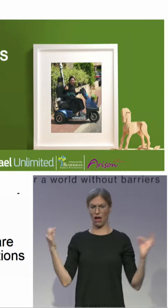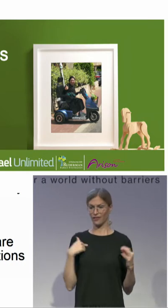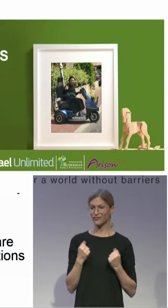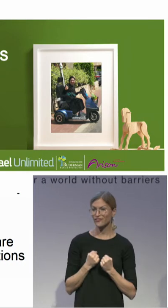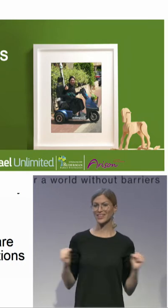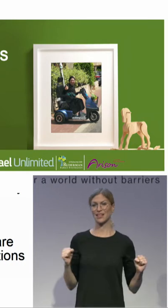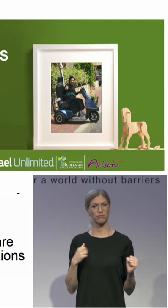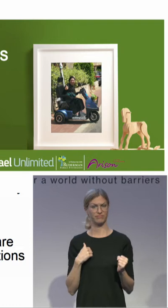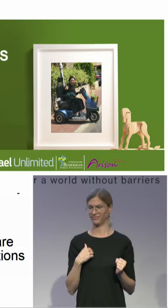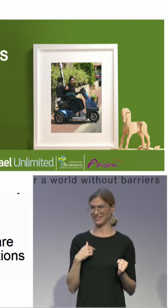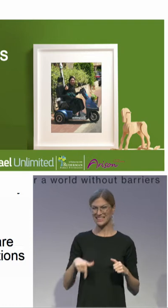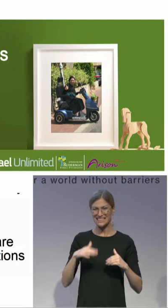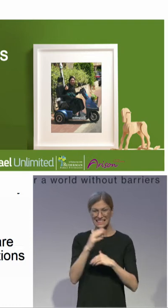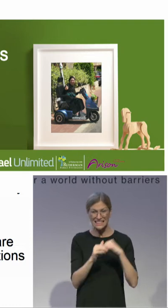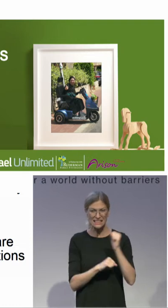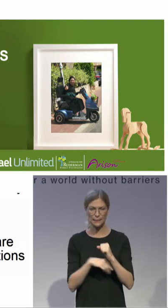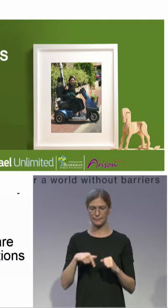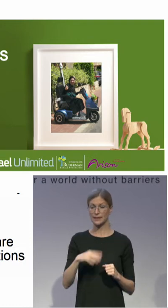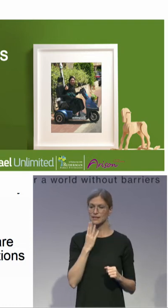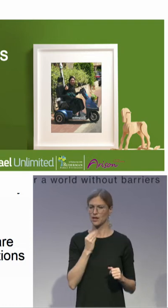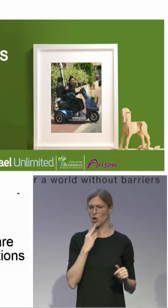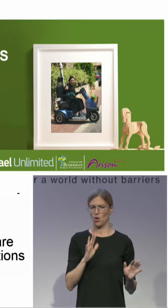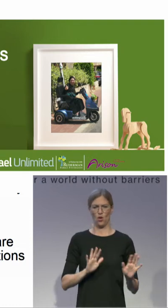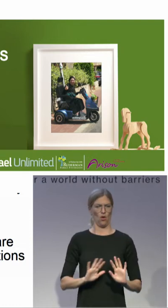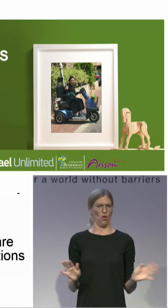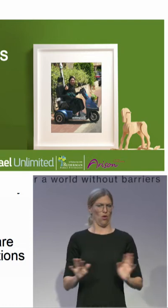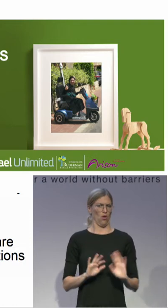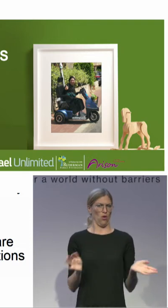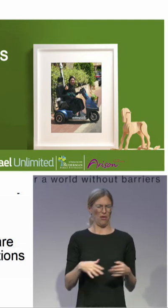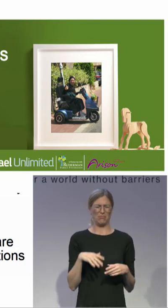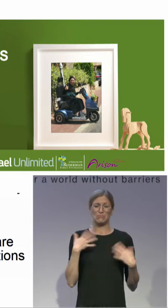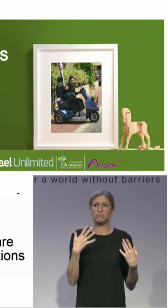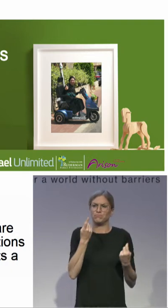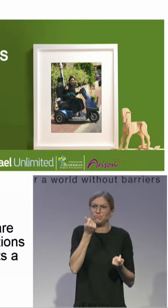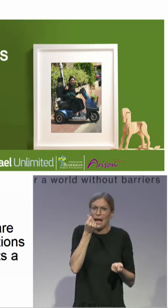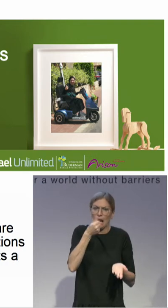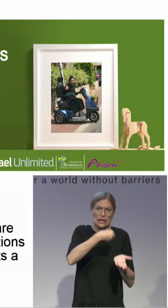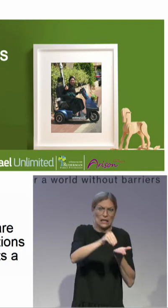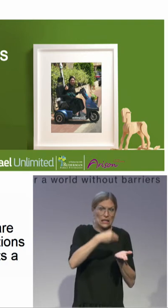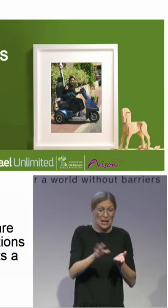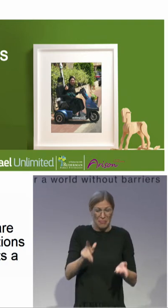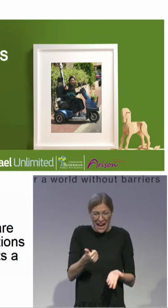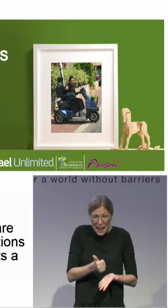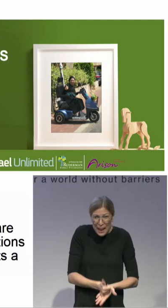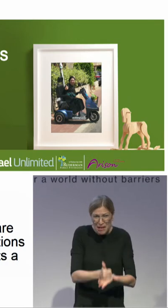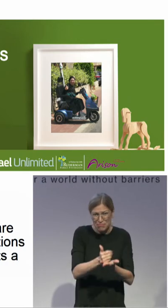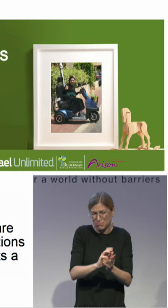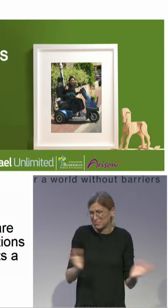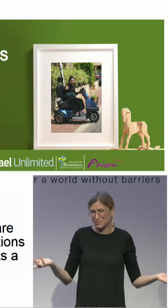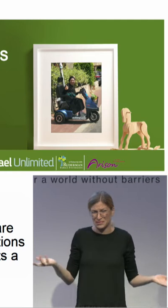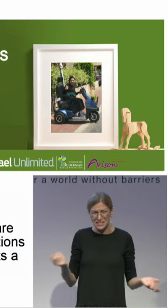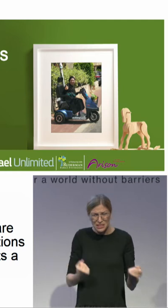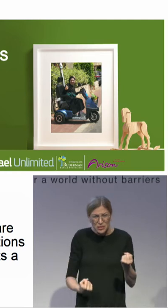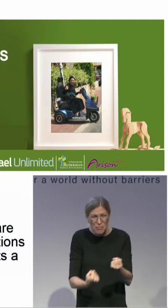works now actually costs a lot and doesn't bring the right support to the person and let him